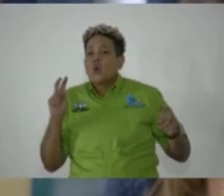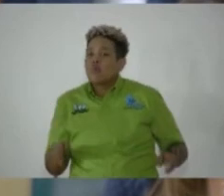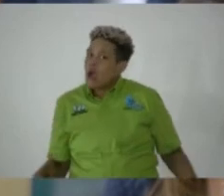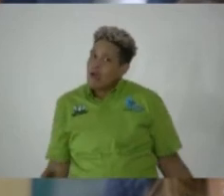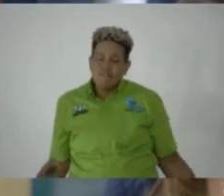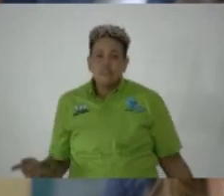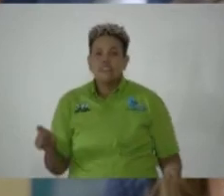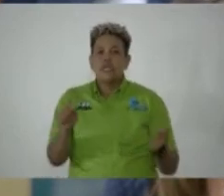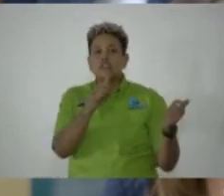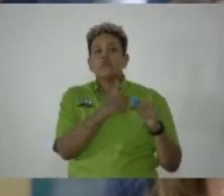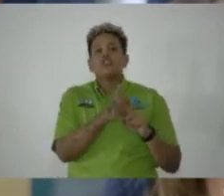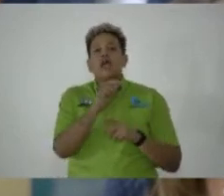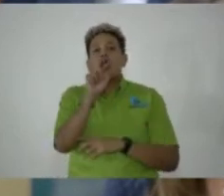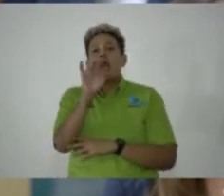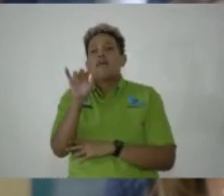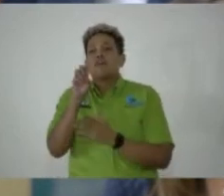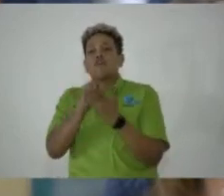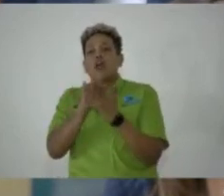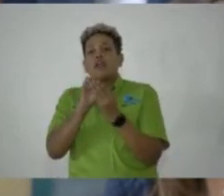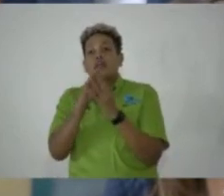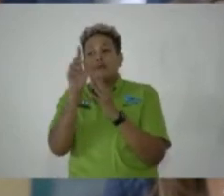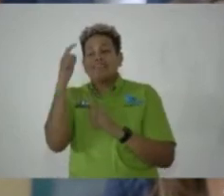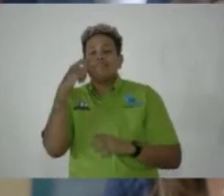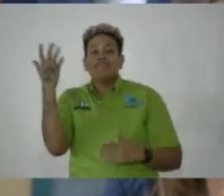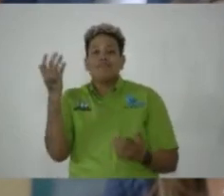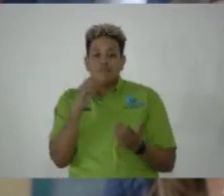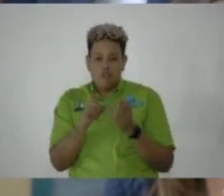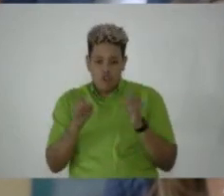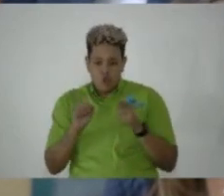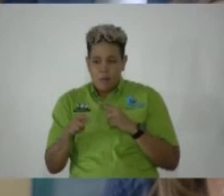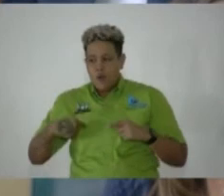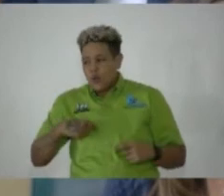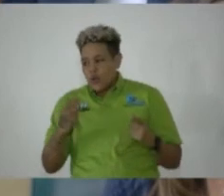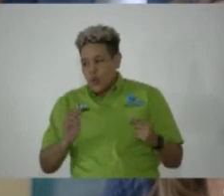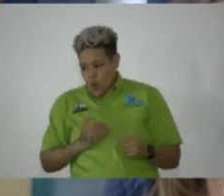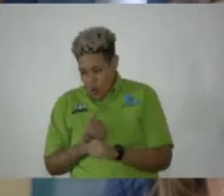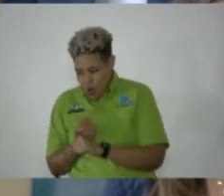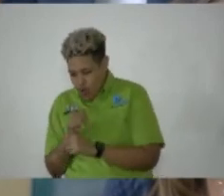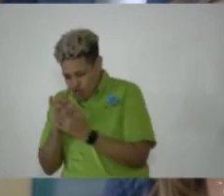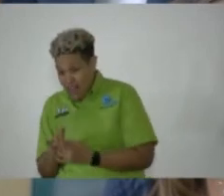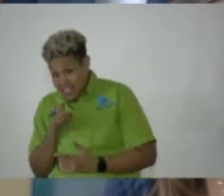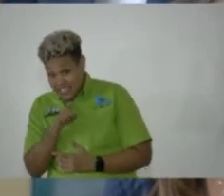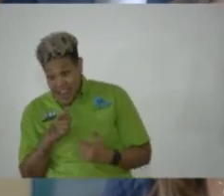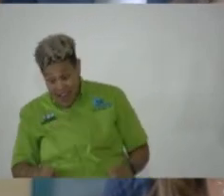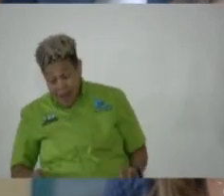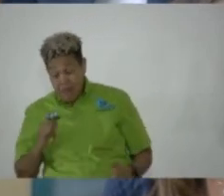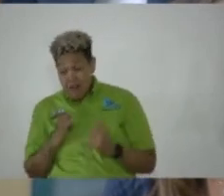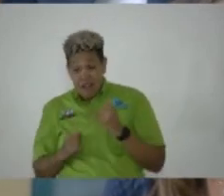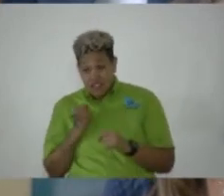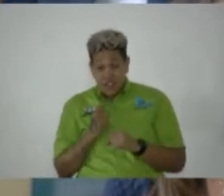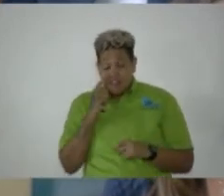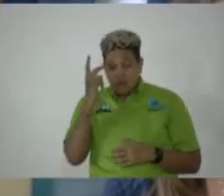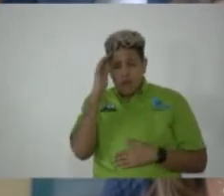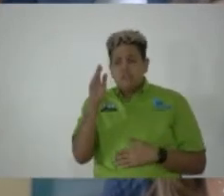expungement of Garvey's record in the United States. But we are doing our work in relation to that. Last year, the Prime